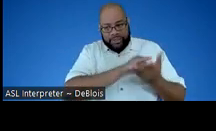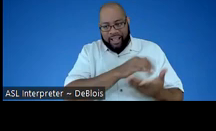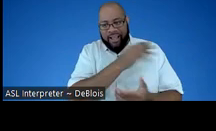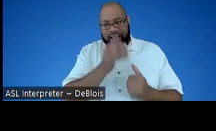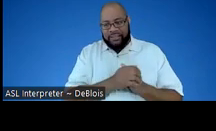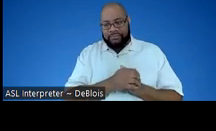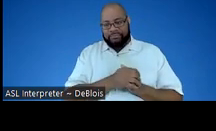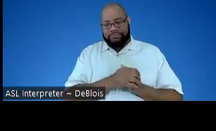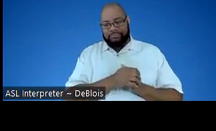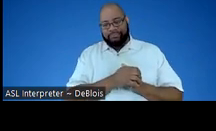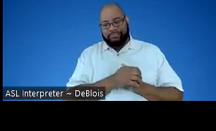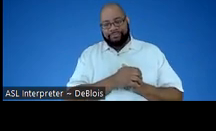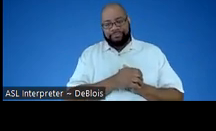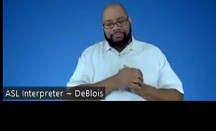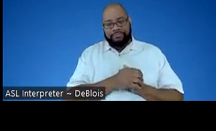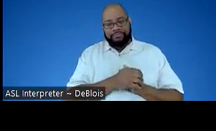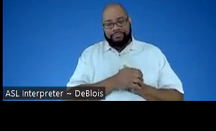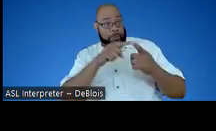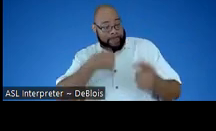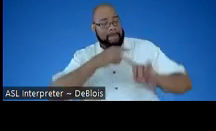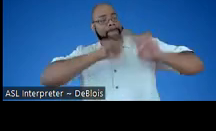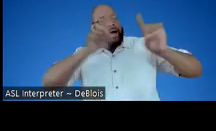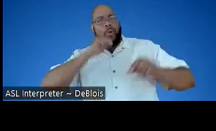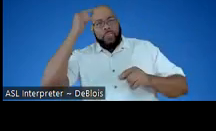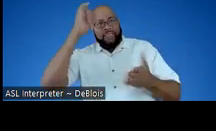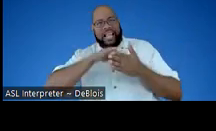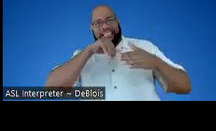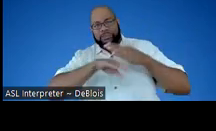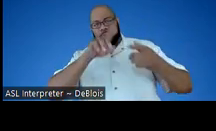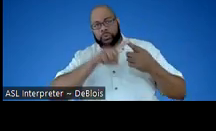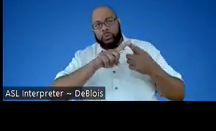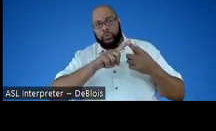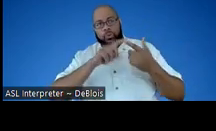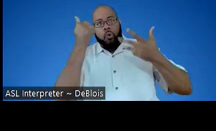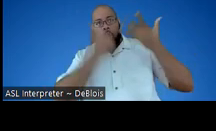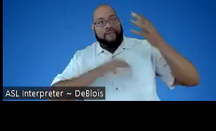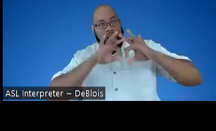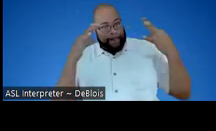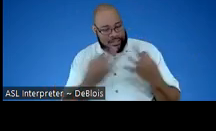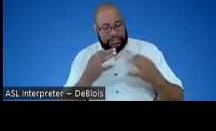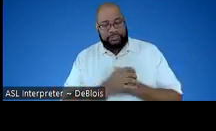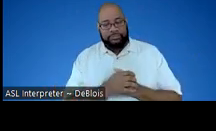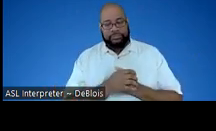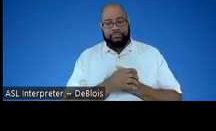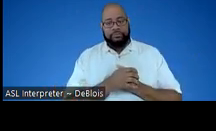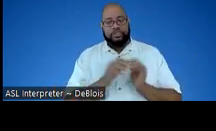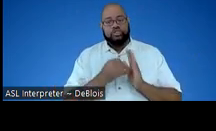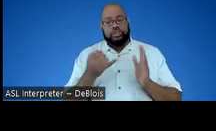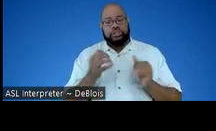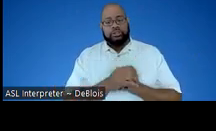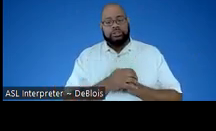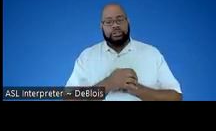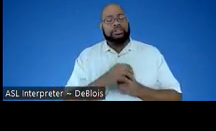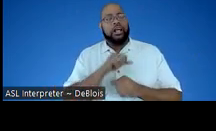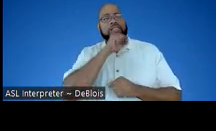it was accessible to me, but I don't think it would have been accessible to all families. And just, I